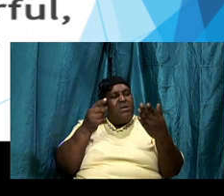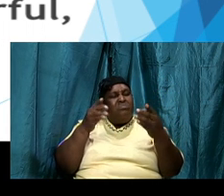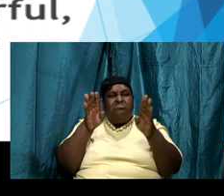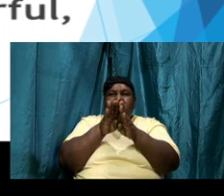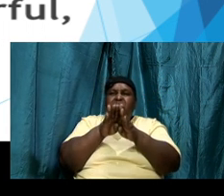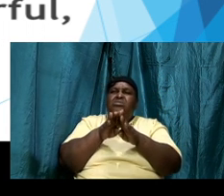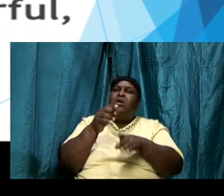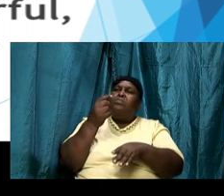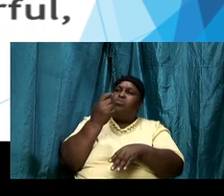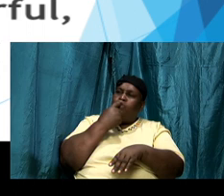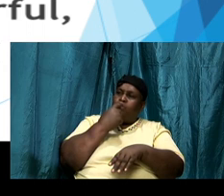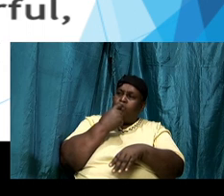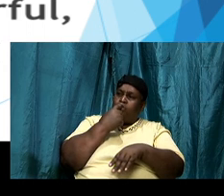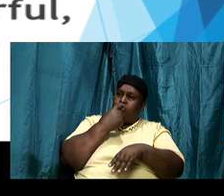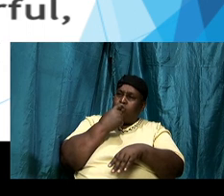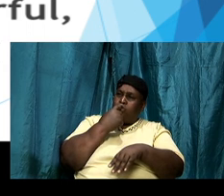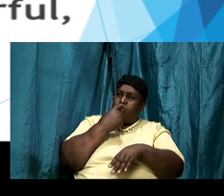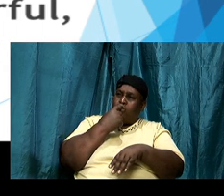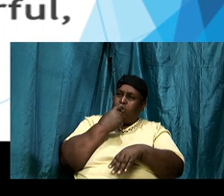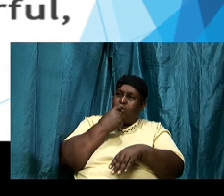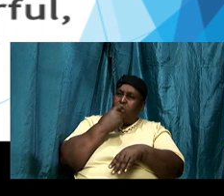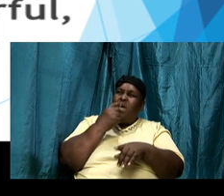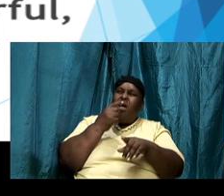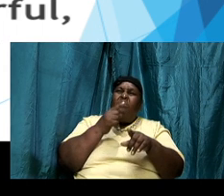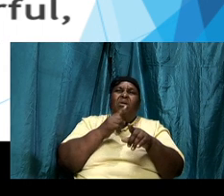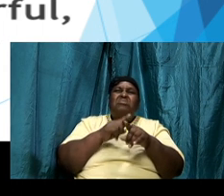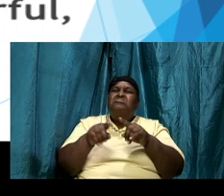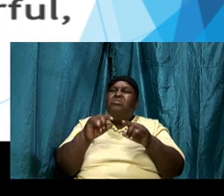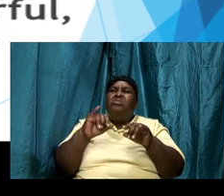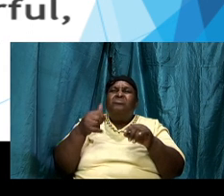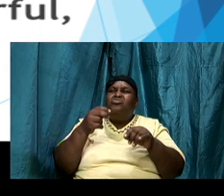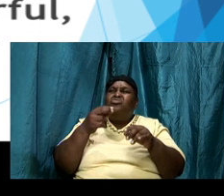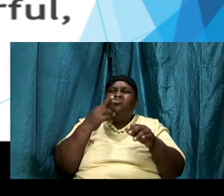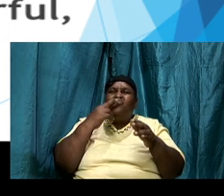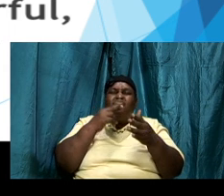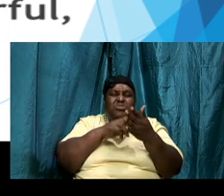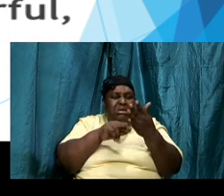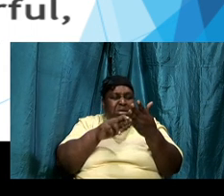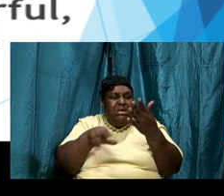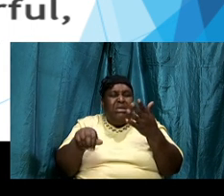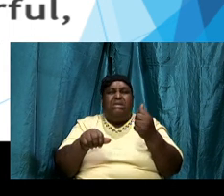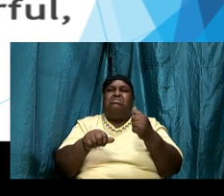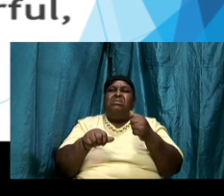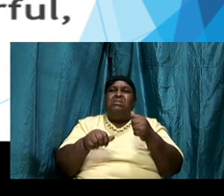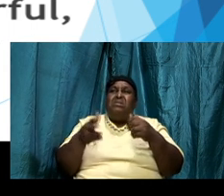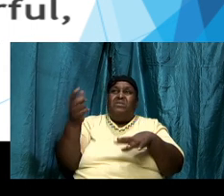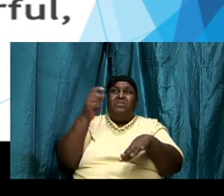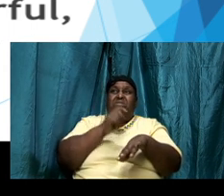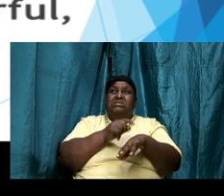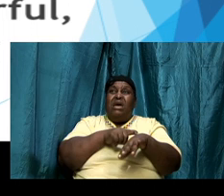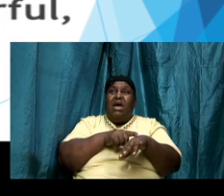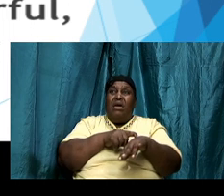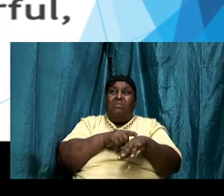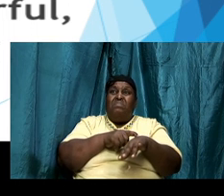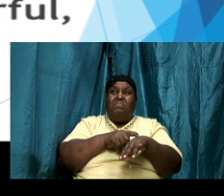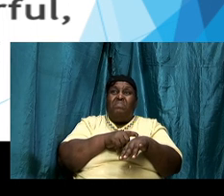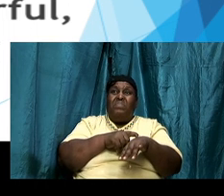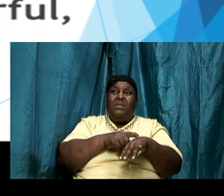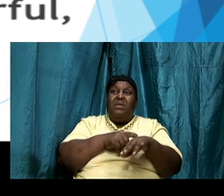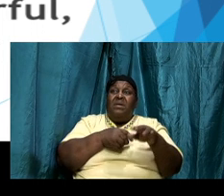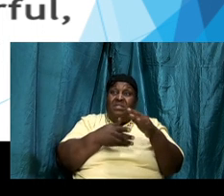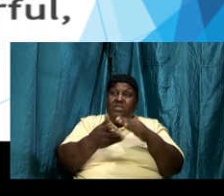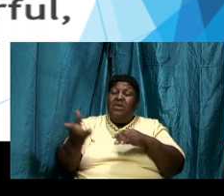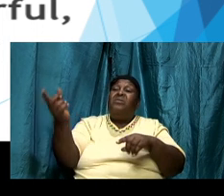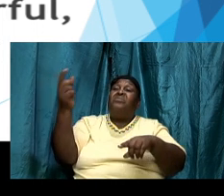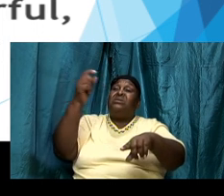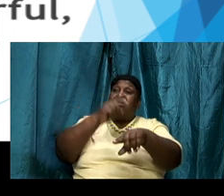it was not just reading in terms of quiet reading there was time for that they also did that but there